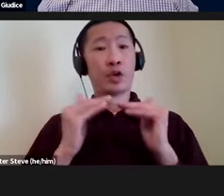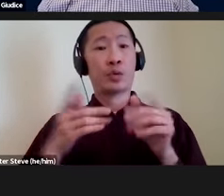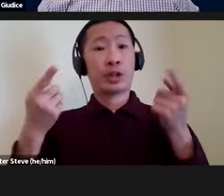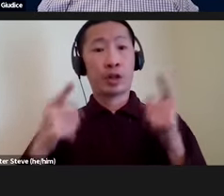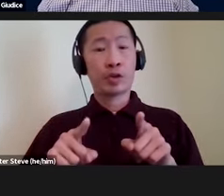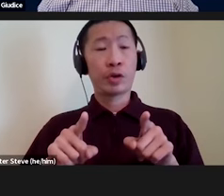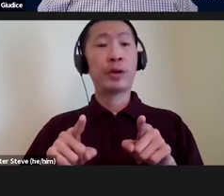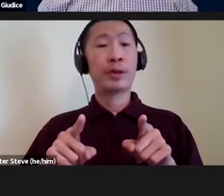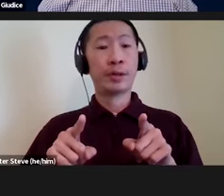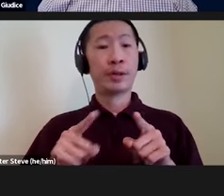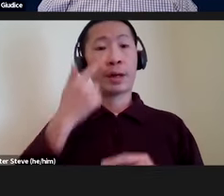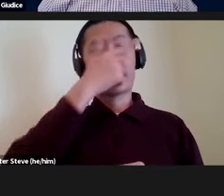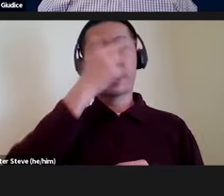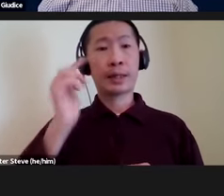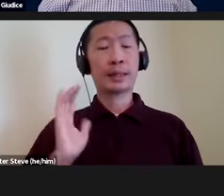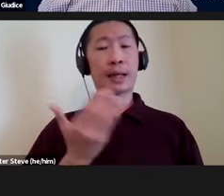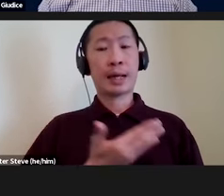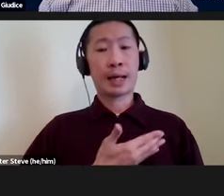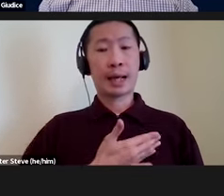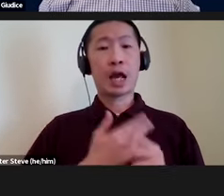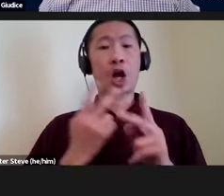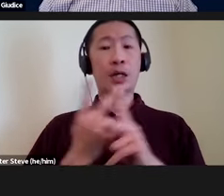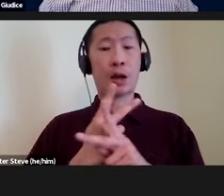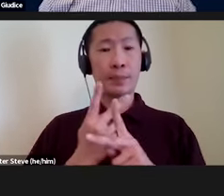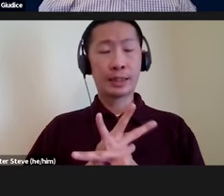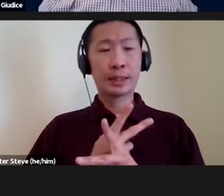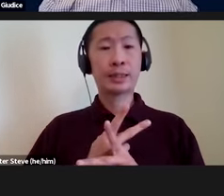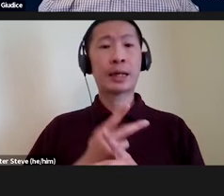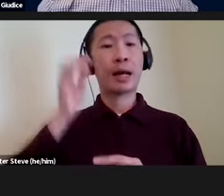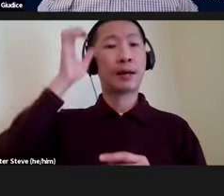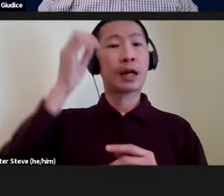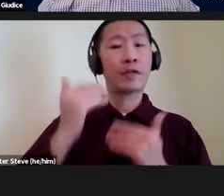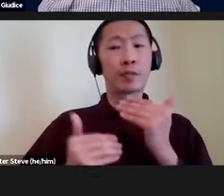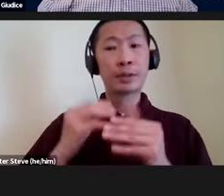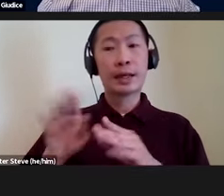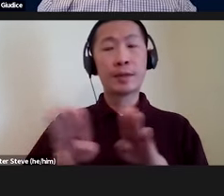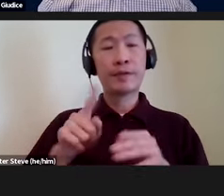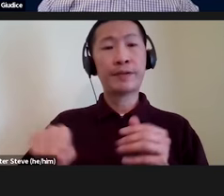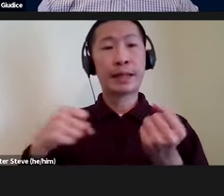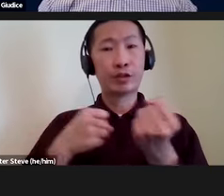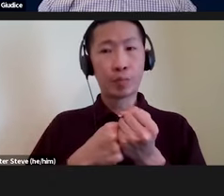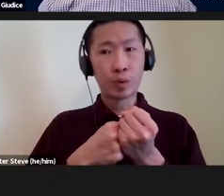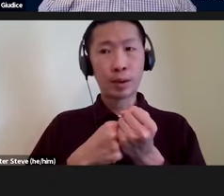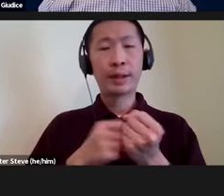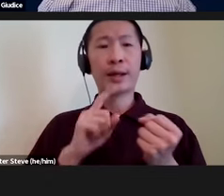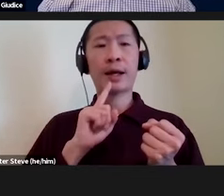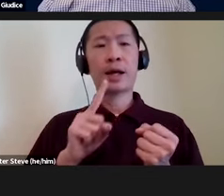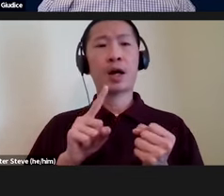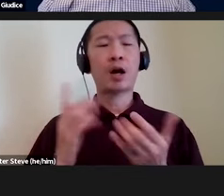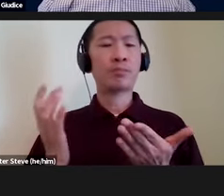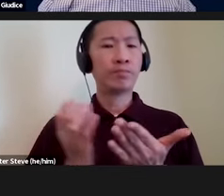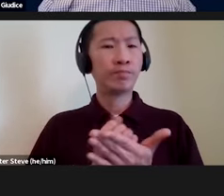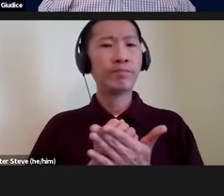because our computational and our cognitive processes and the behaviors they support are tapping